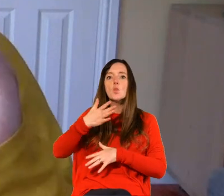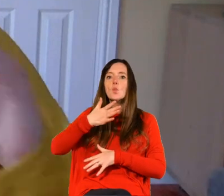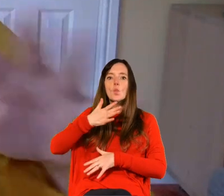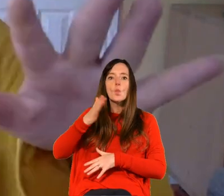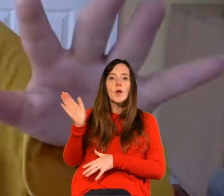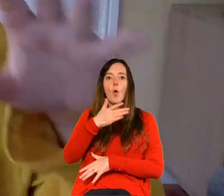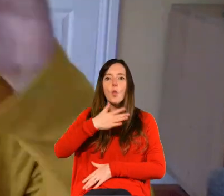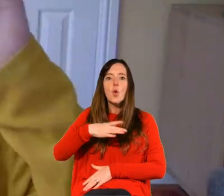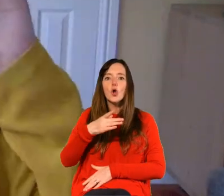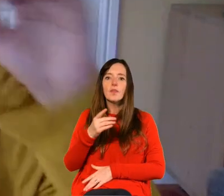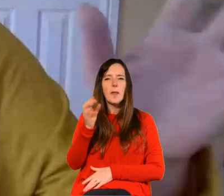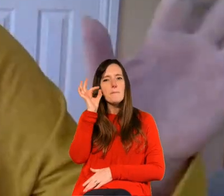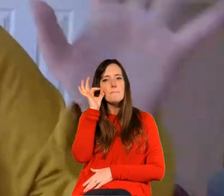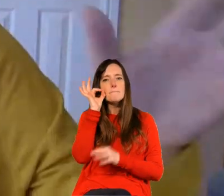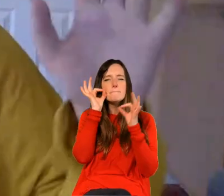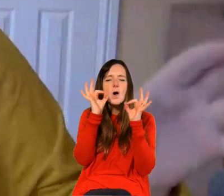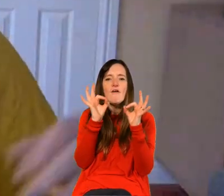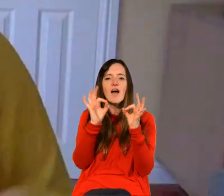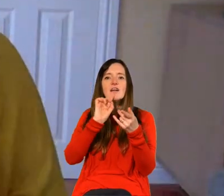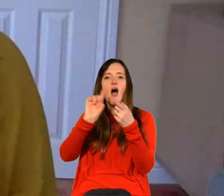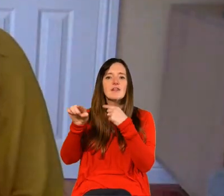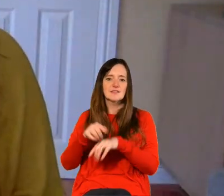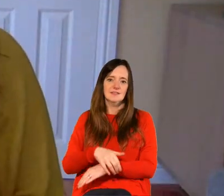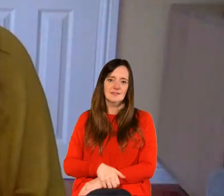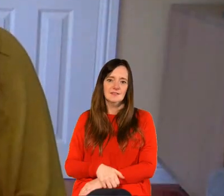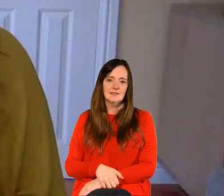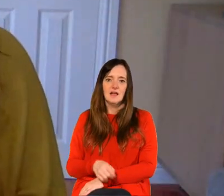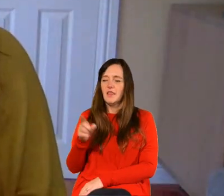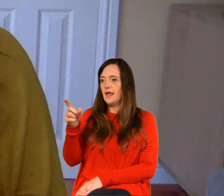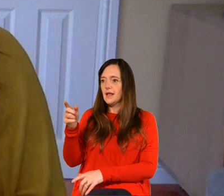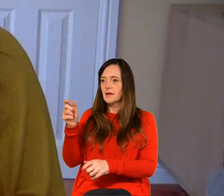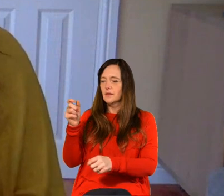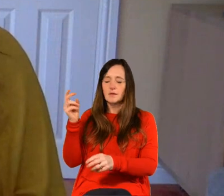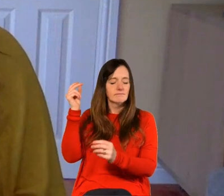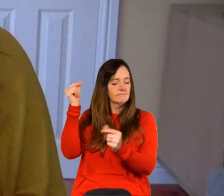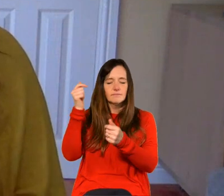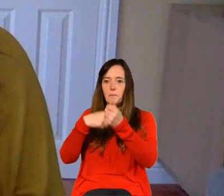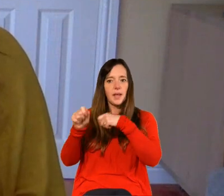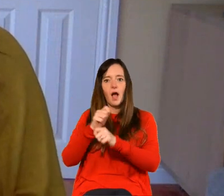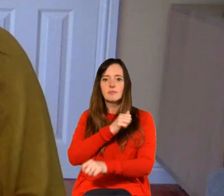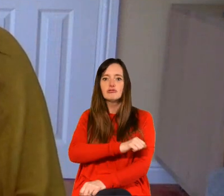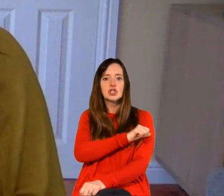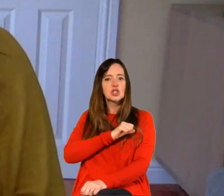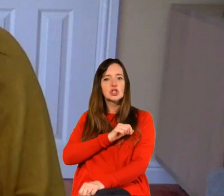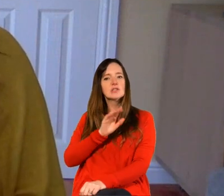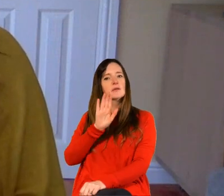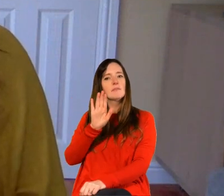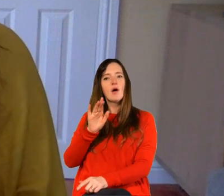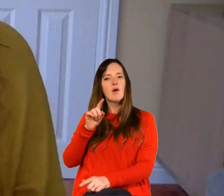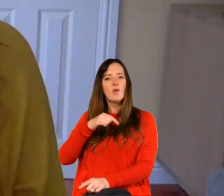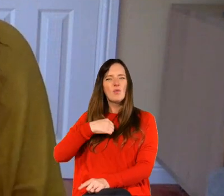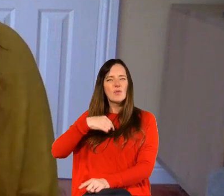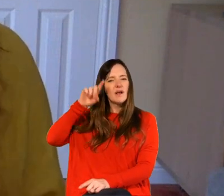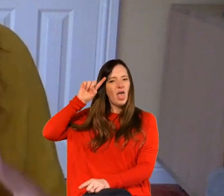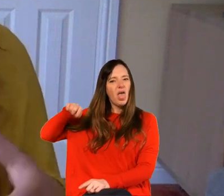we can just kind of put it out there and then they will repent and believe the good news and we just overlook the the important role of listening don't we